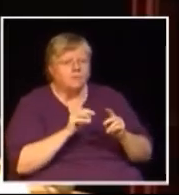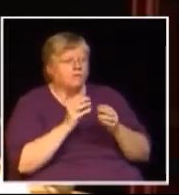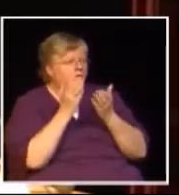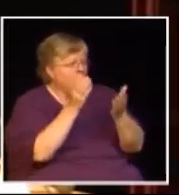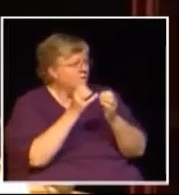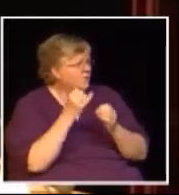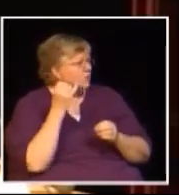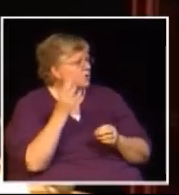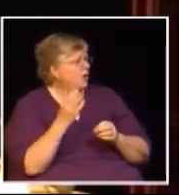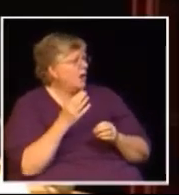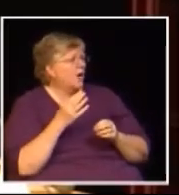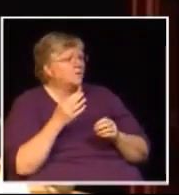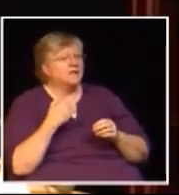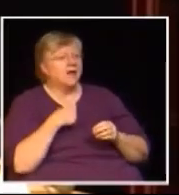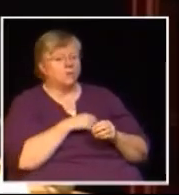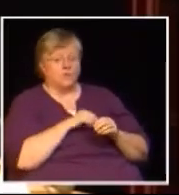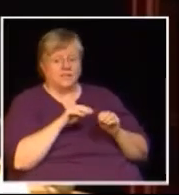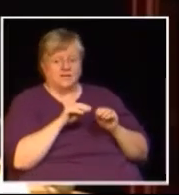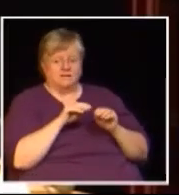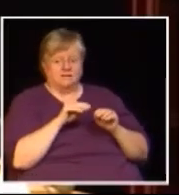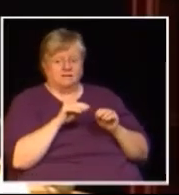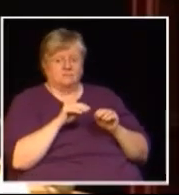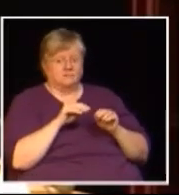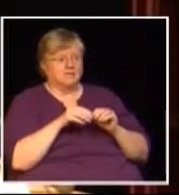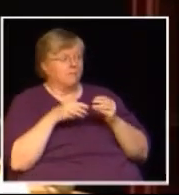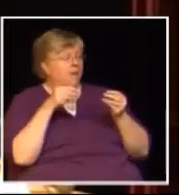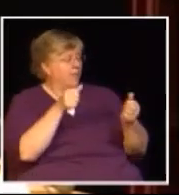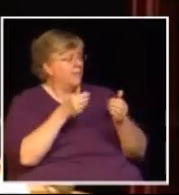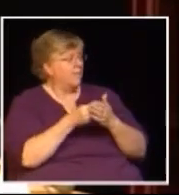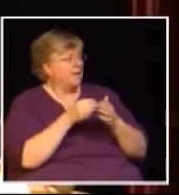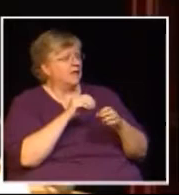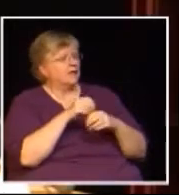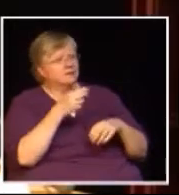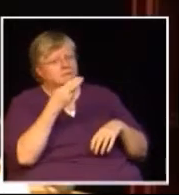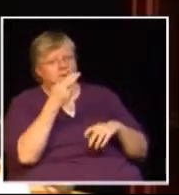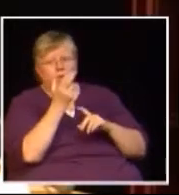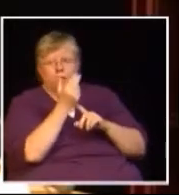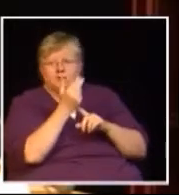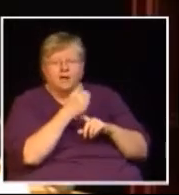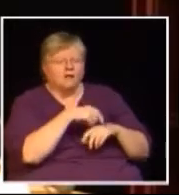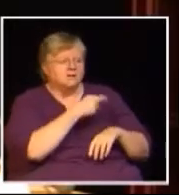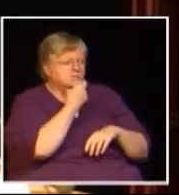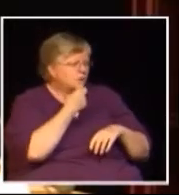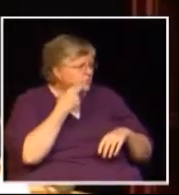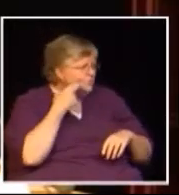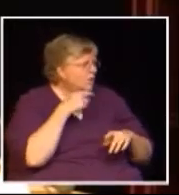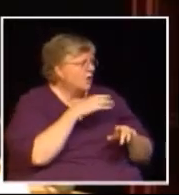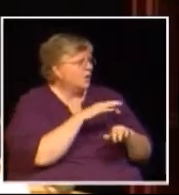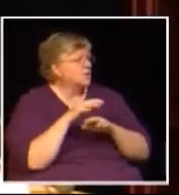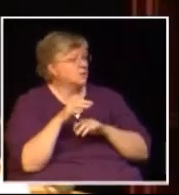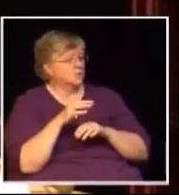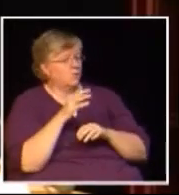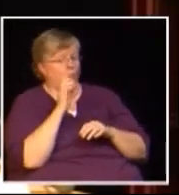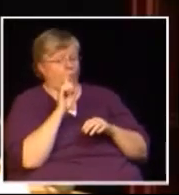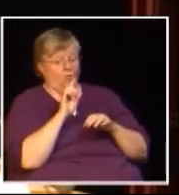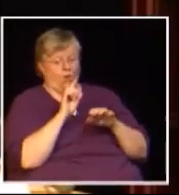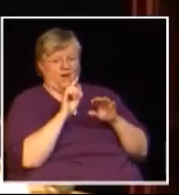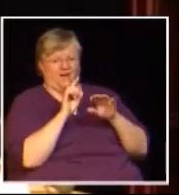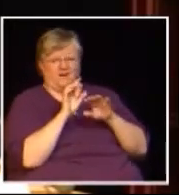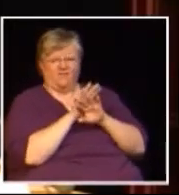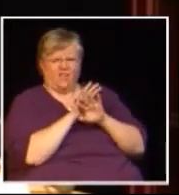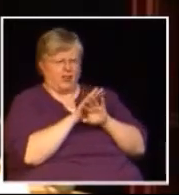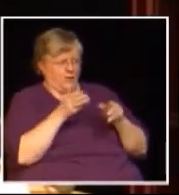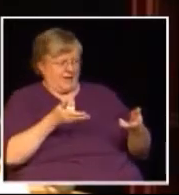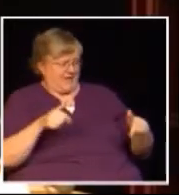to hotels to restaurants to as many businesses as I can think of that we spend money in one particular feature